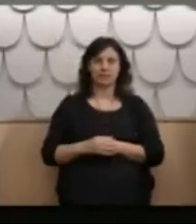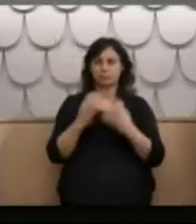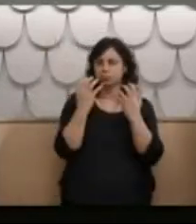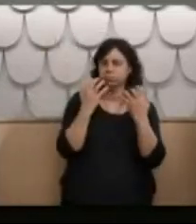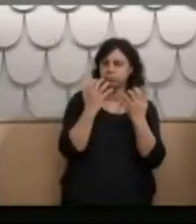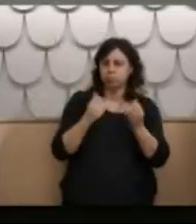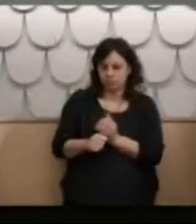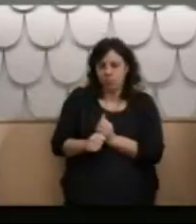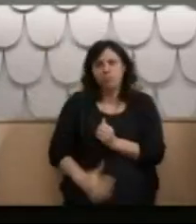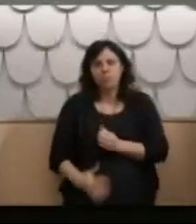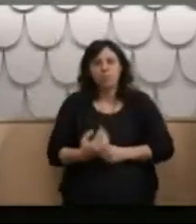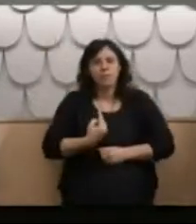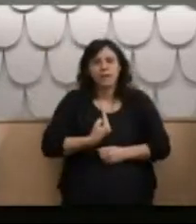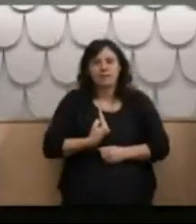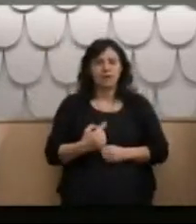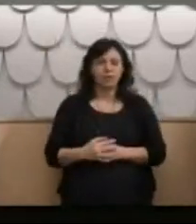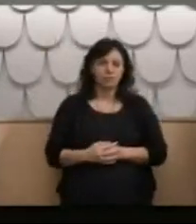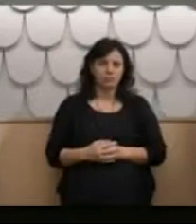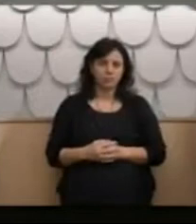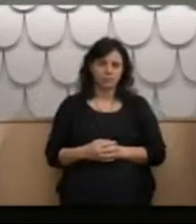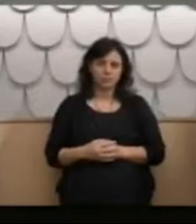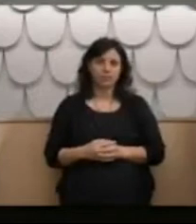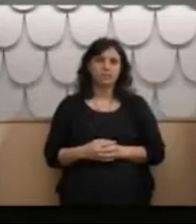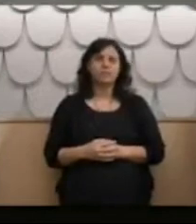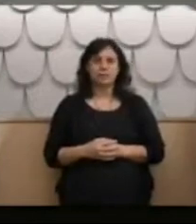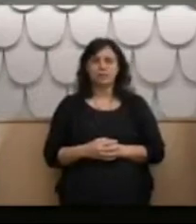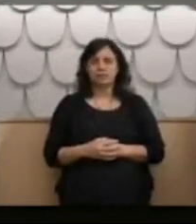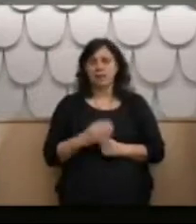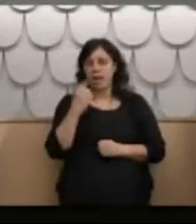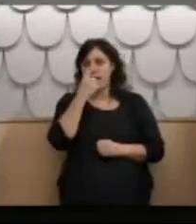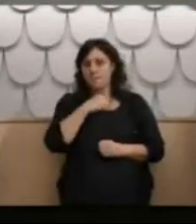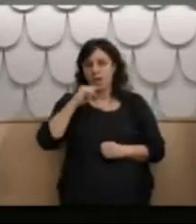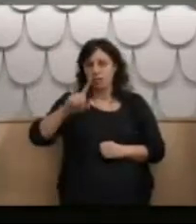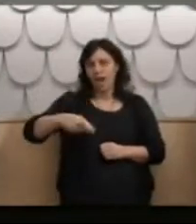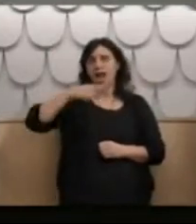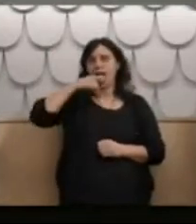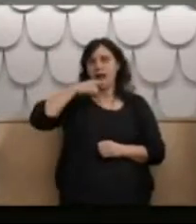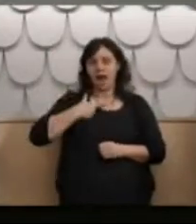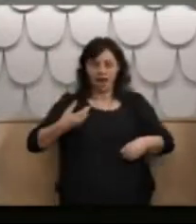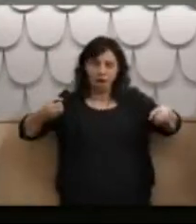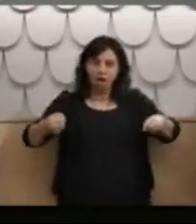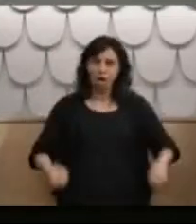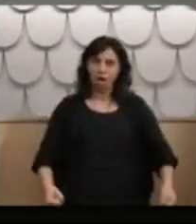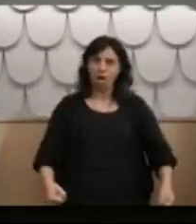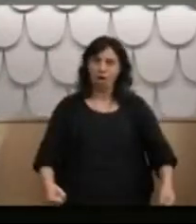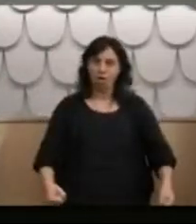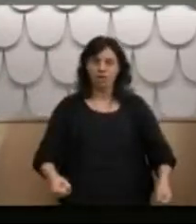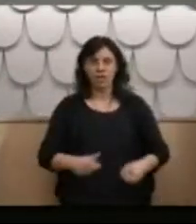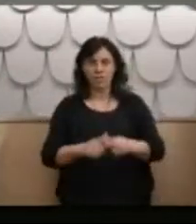that they would put a mouth guard in my mouth and hold me down while Dr Leach gave me ECT.